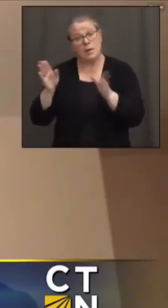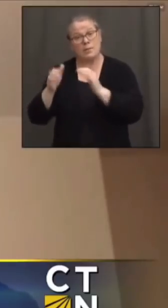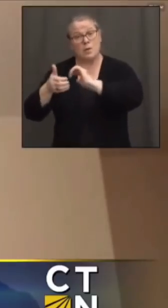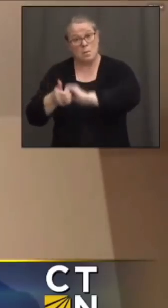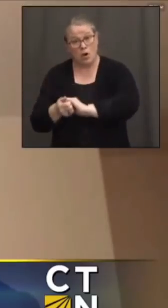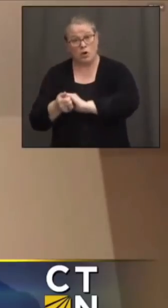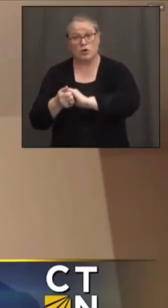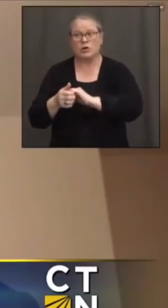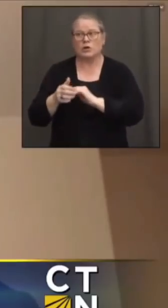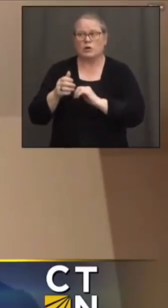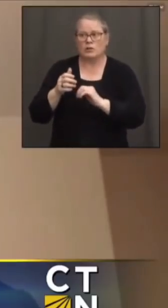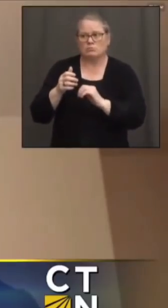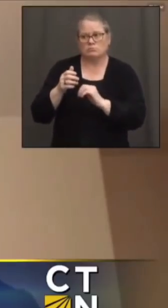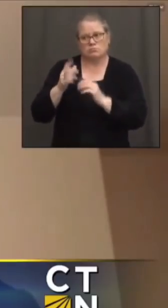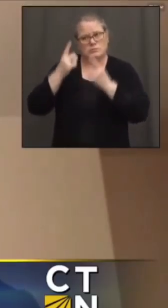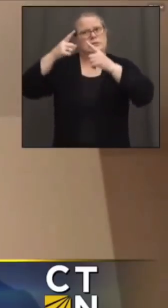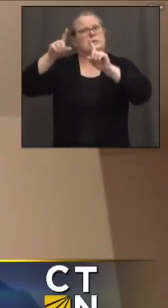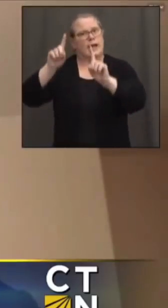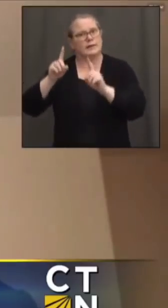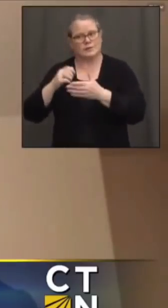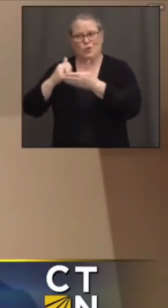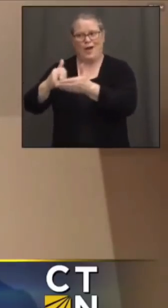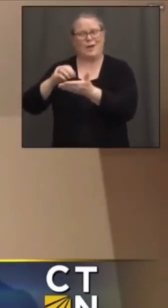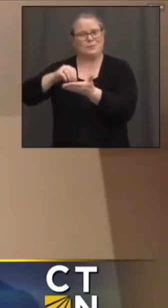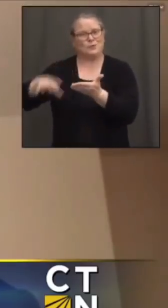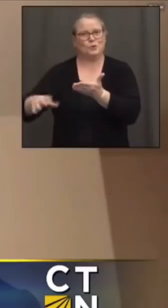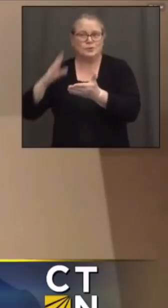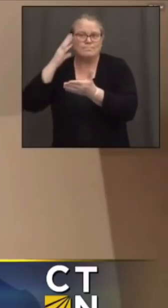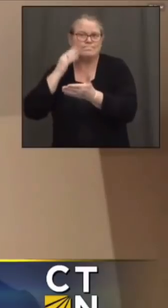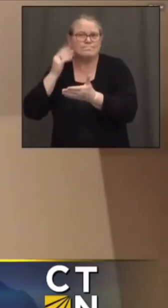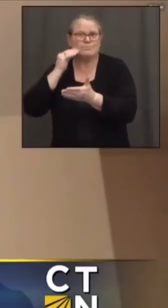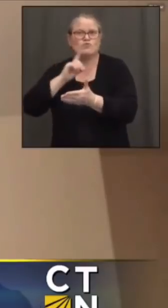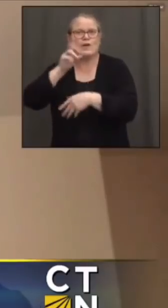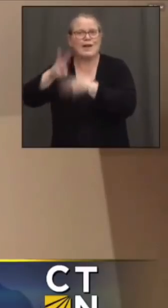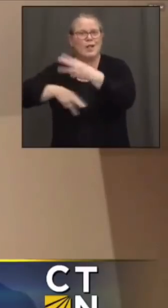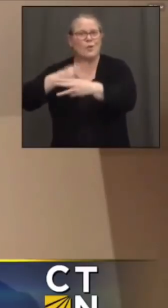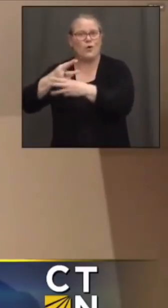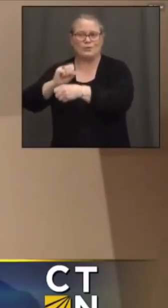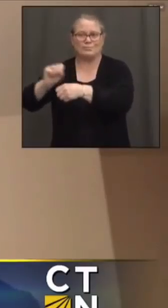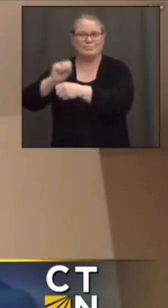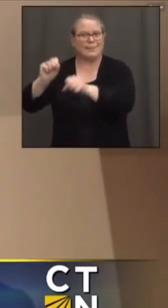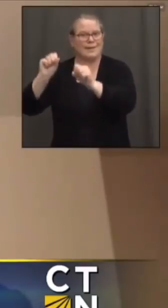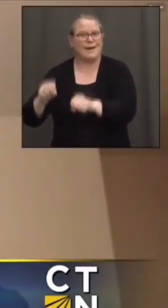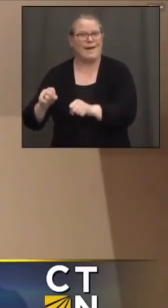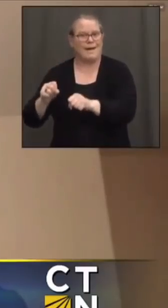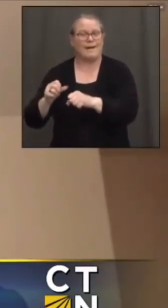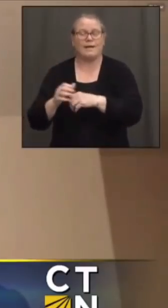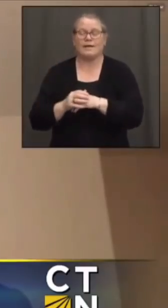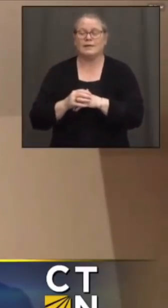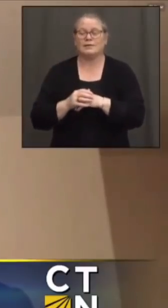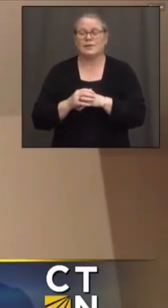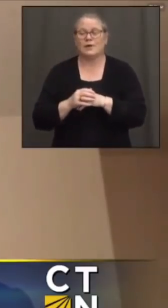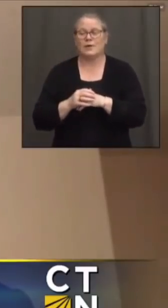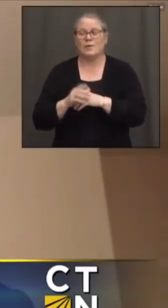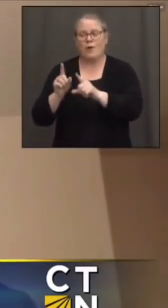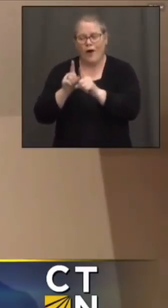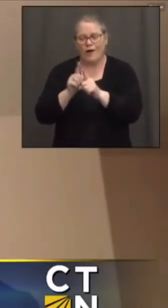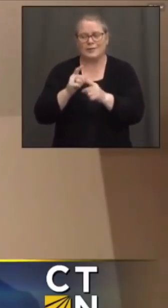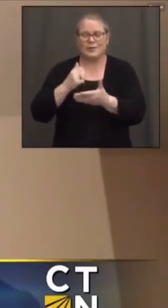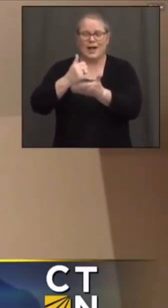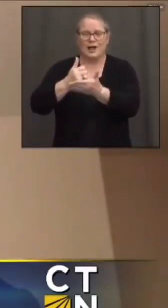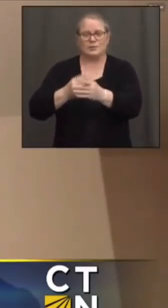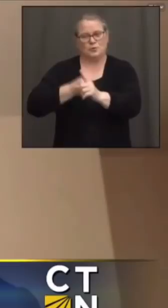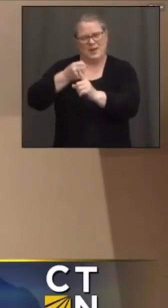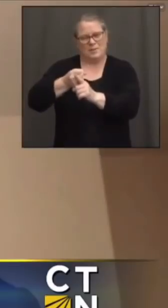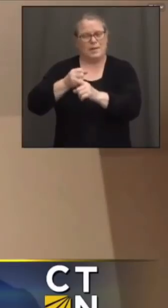real-world experience, but they also help students make an impact on industry and in their communities. So, you know,